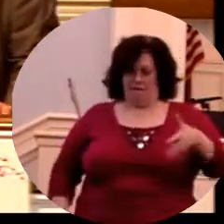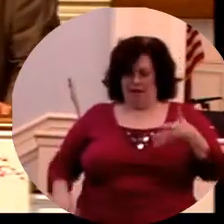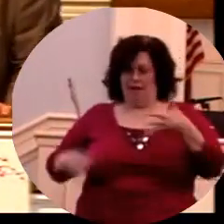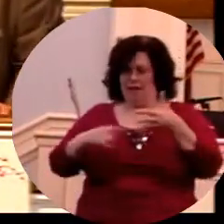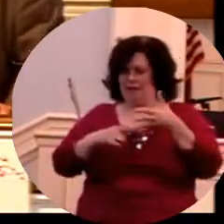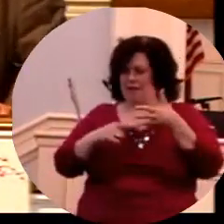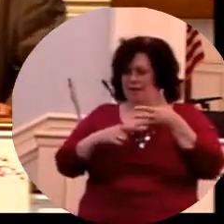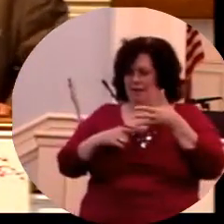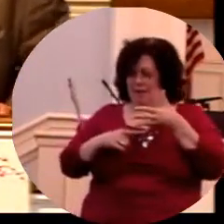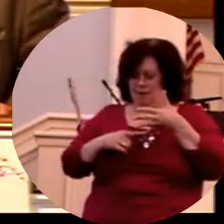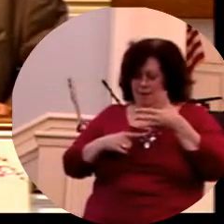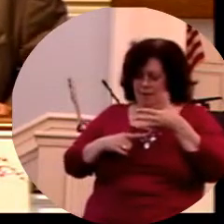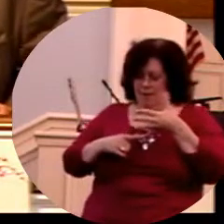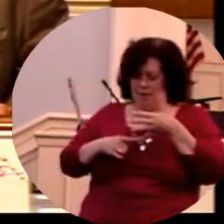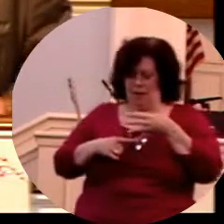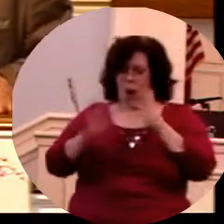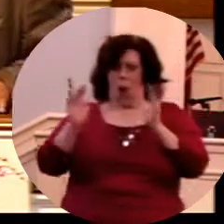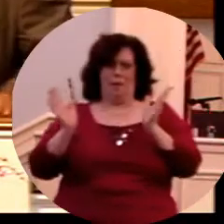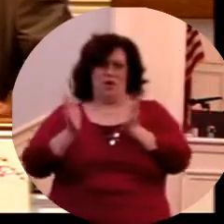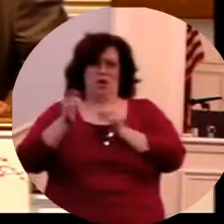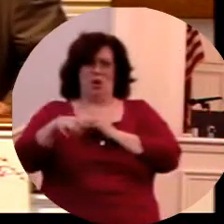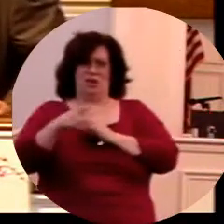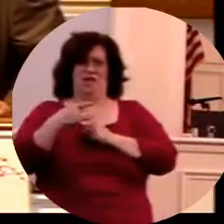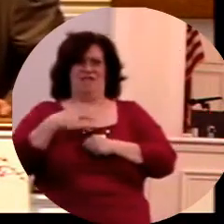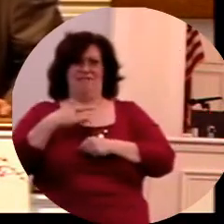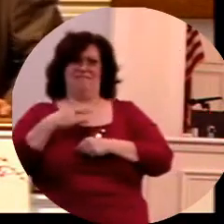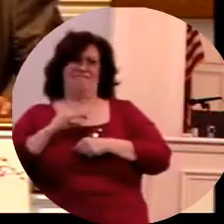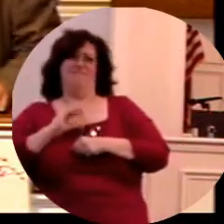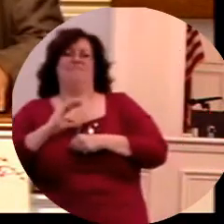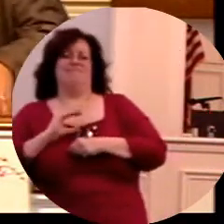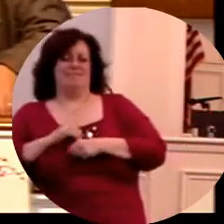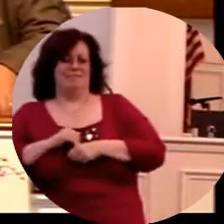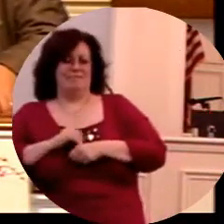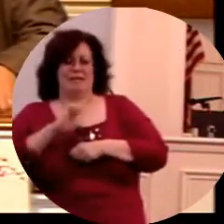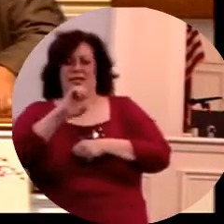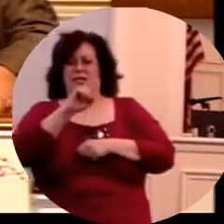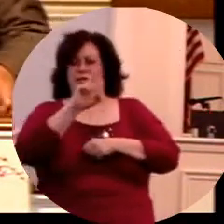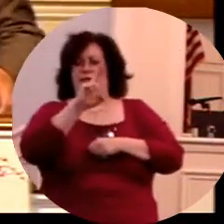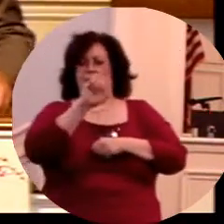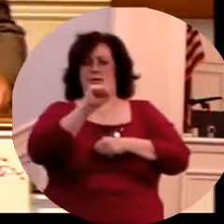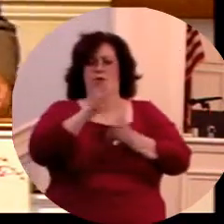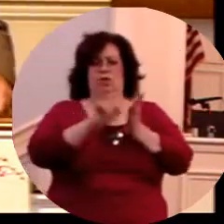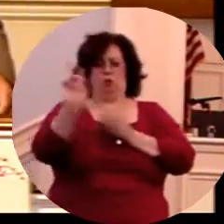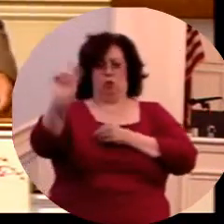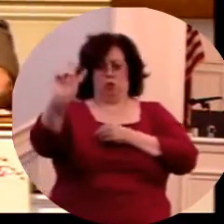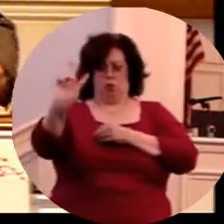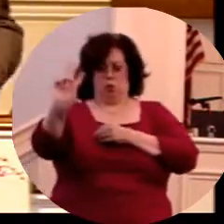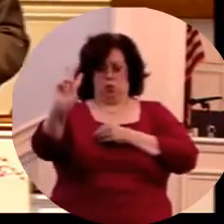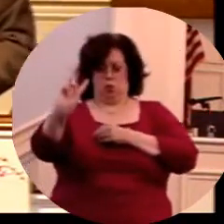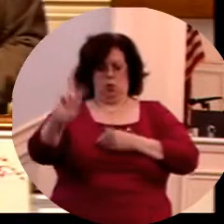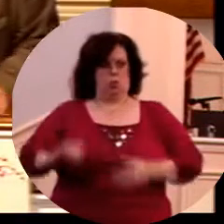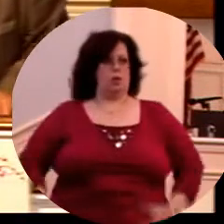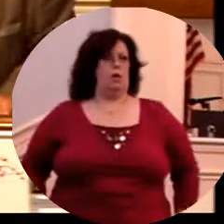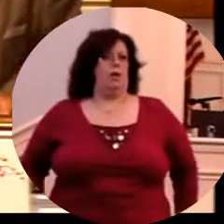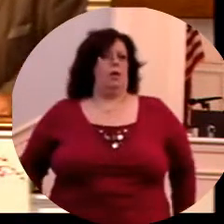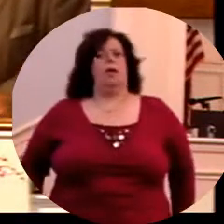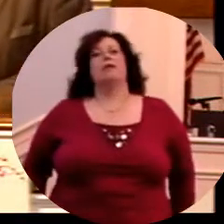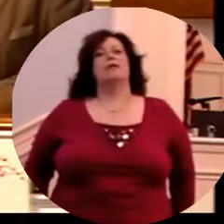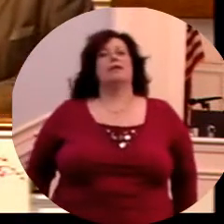Now, number five, I you to write this down. Now, this will be an encouragement today, I think. Let's go back to Exodus chapter 2.